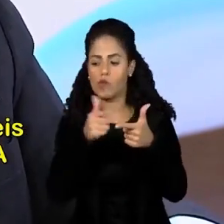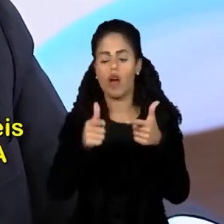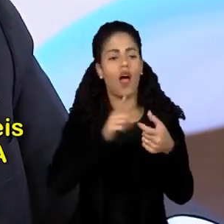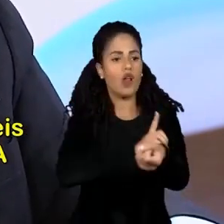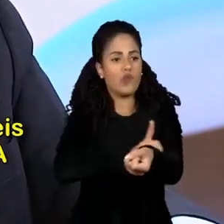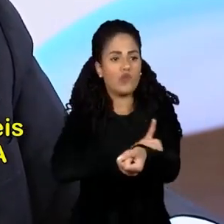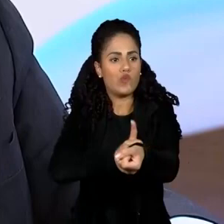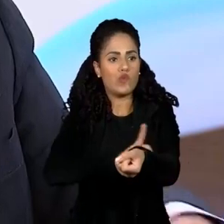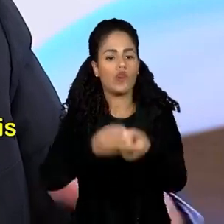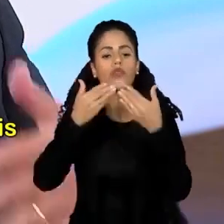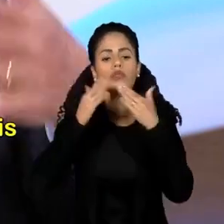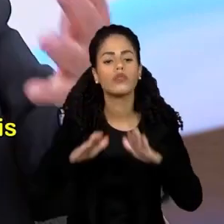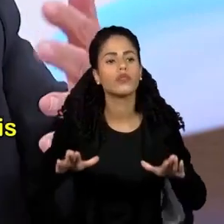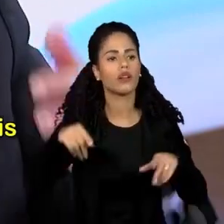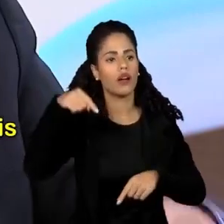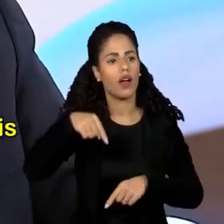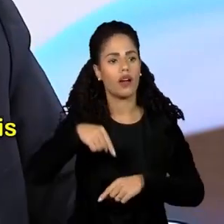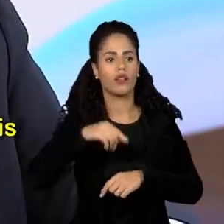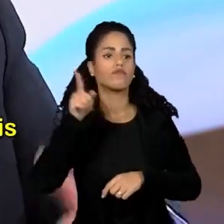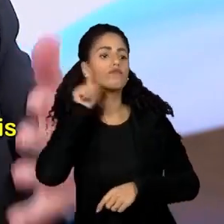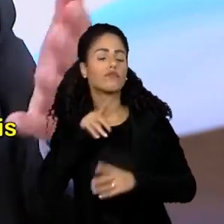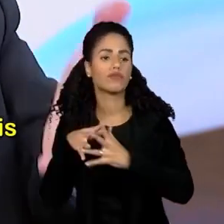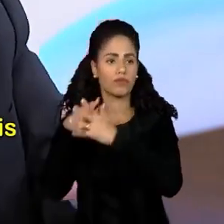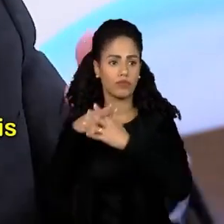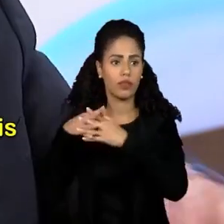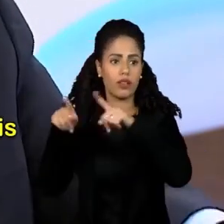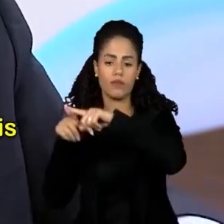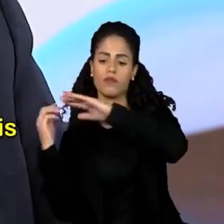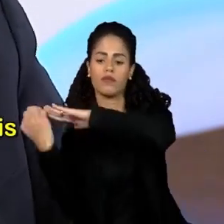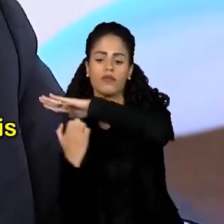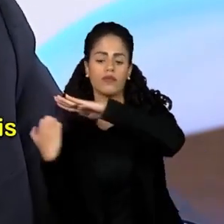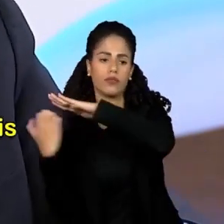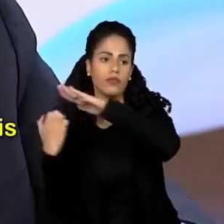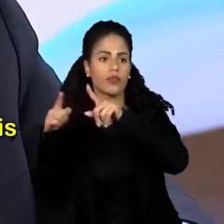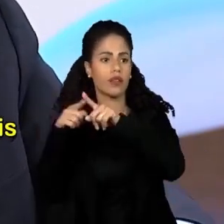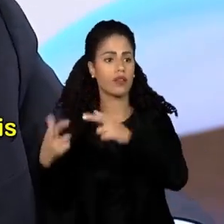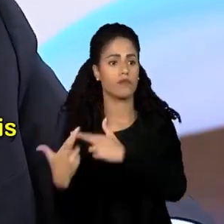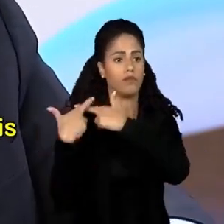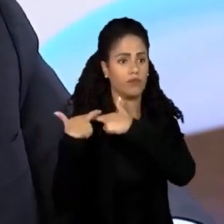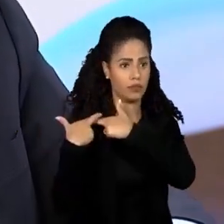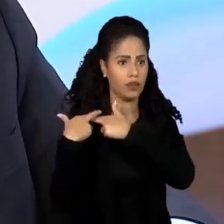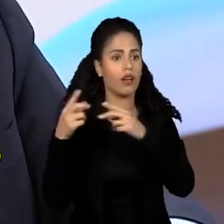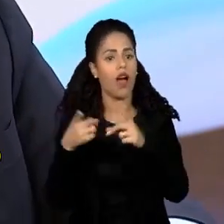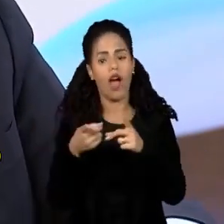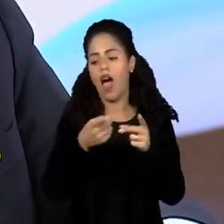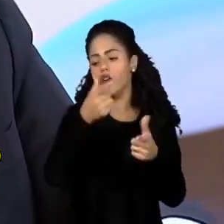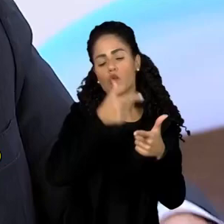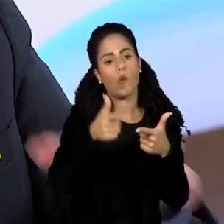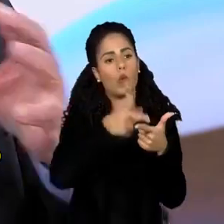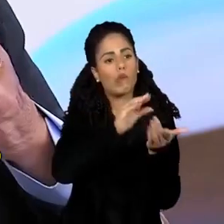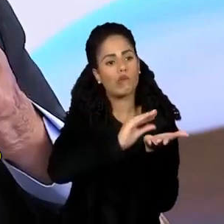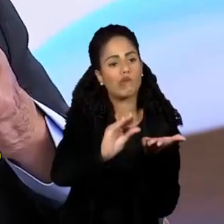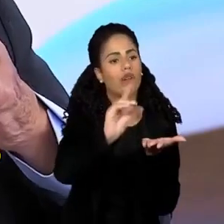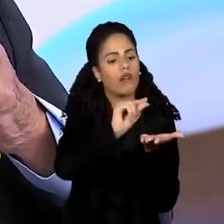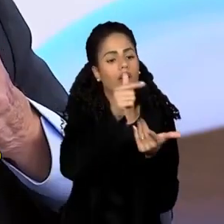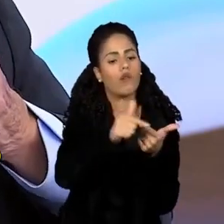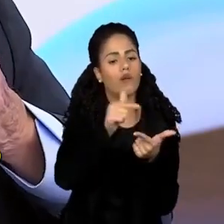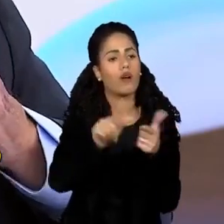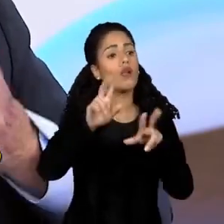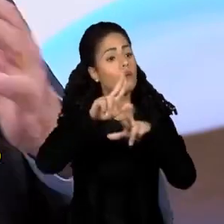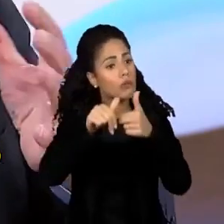in the United States. And we have the financial companies that created the 2008 financial crisis. So we